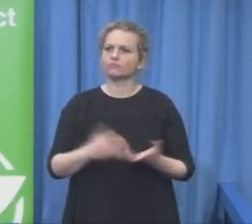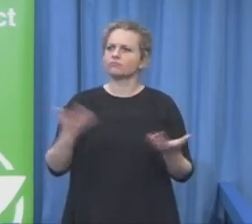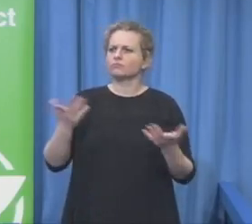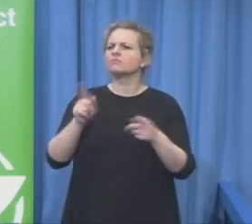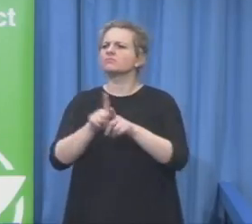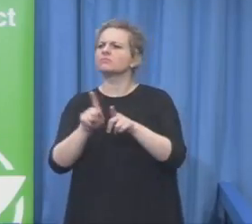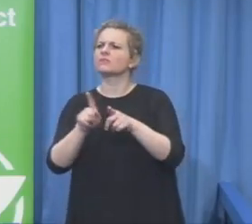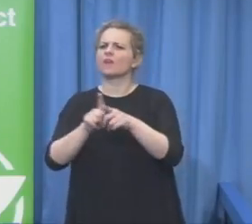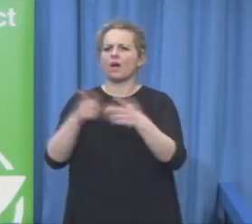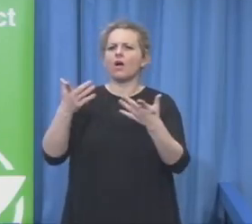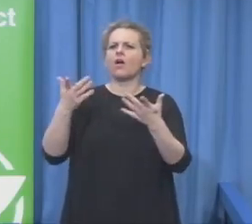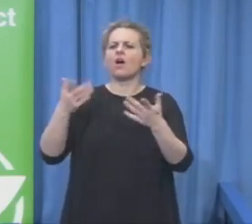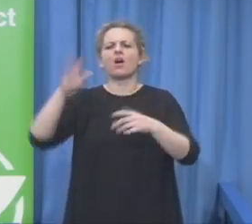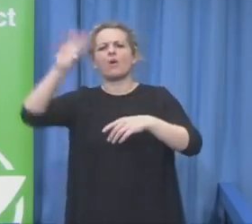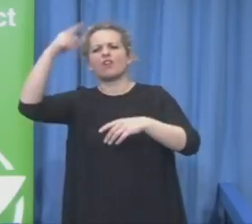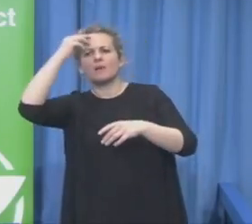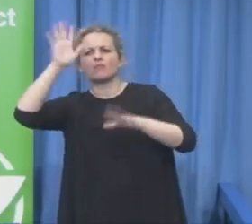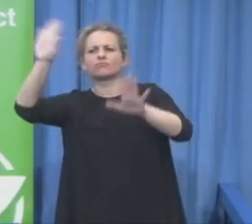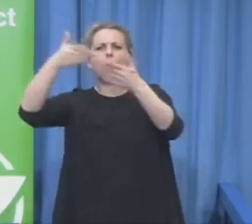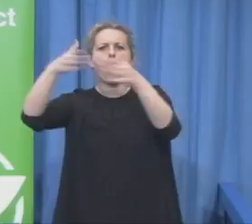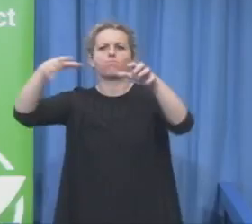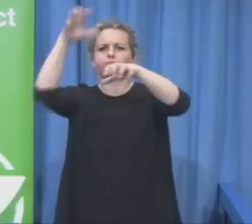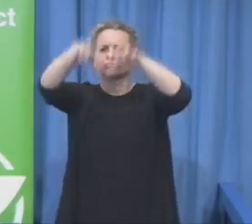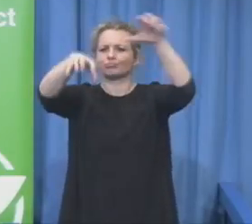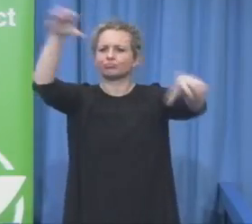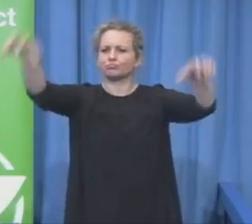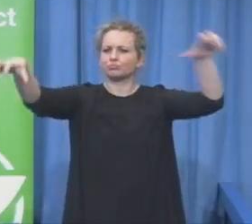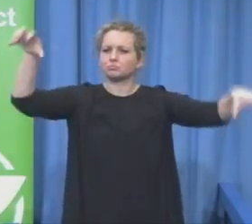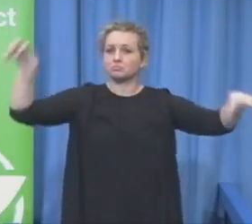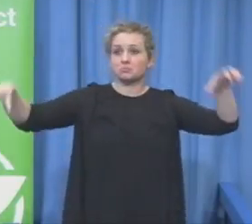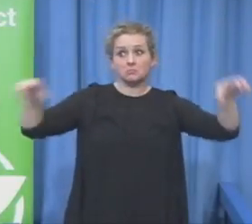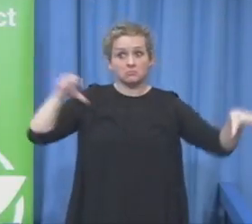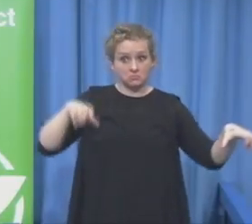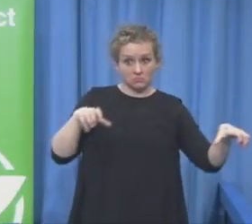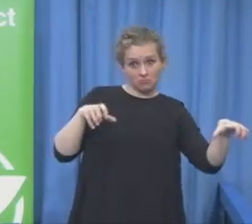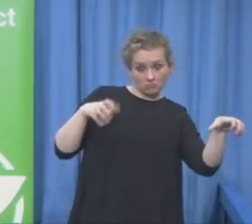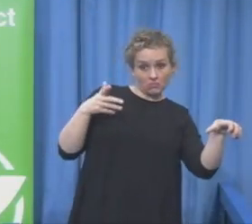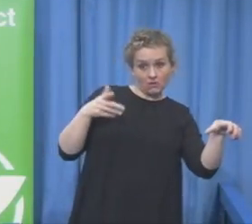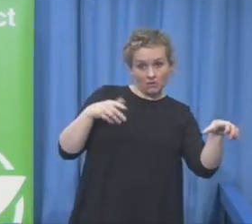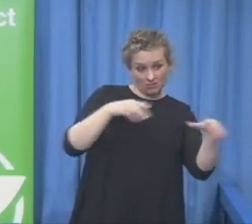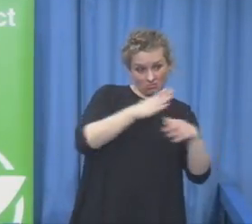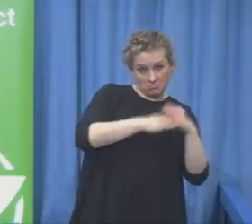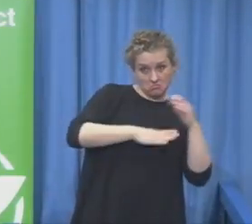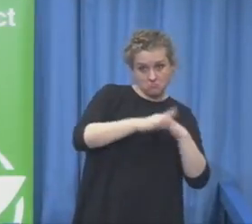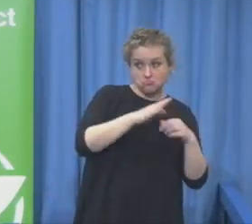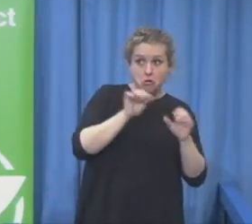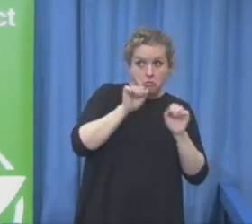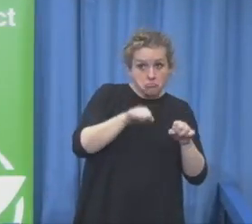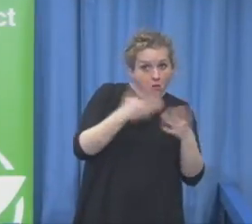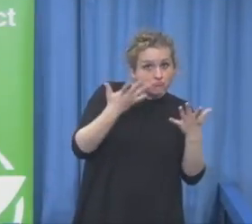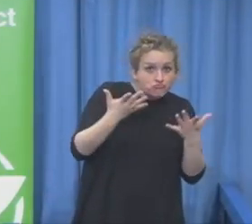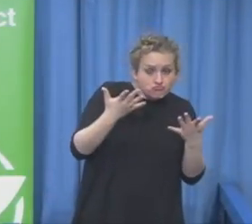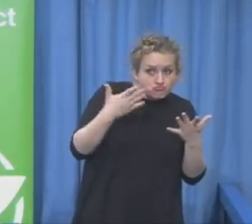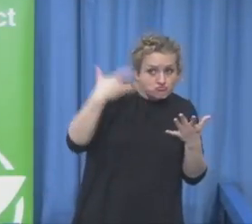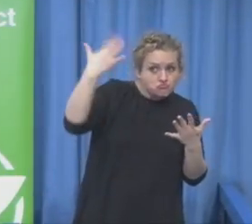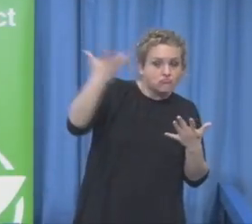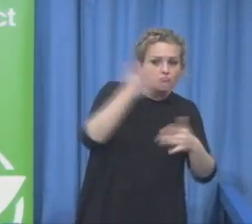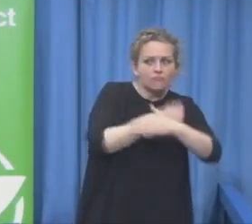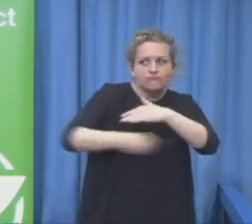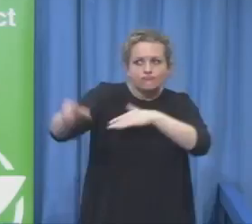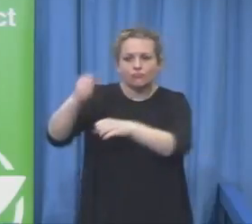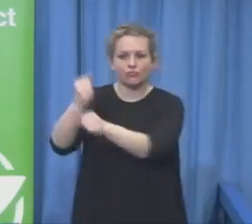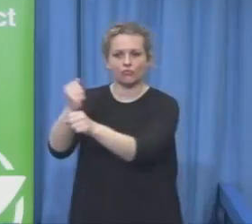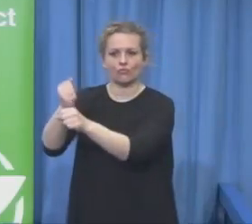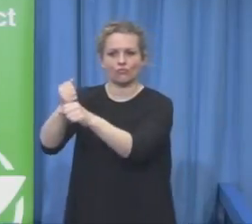would have a culture to include people with intellectual disabilities in their organizations,